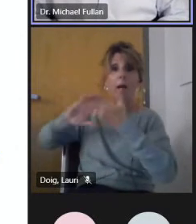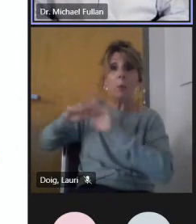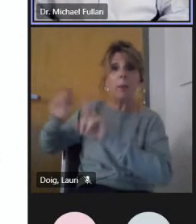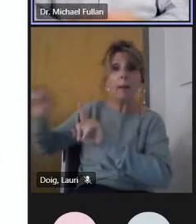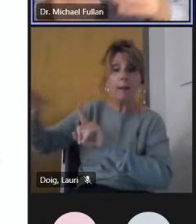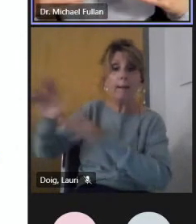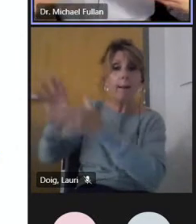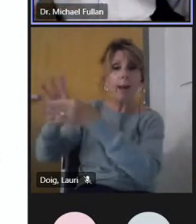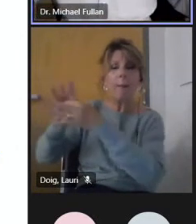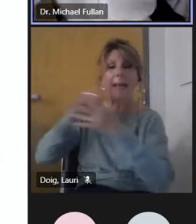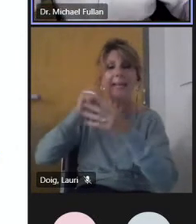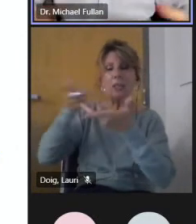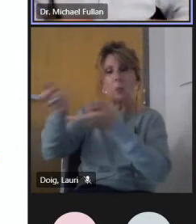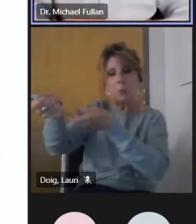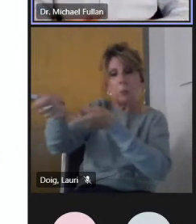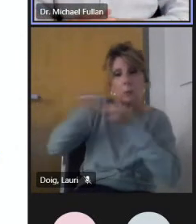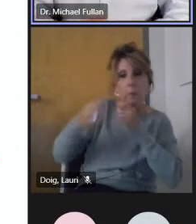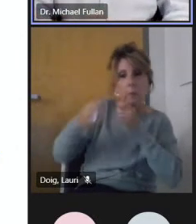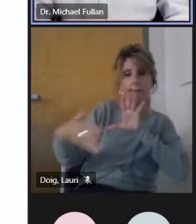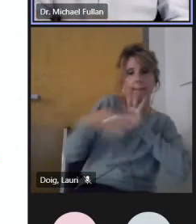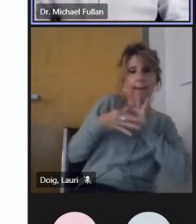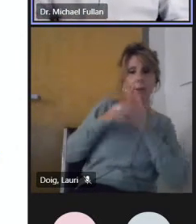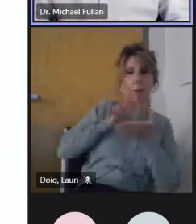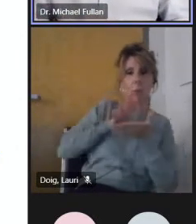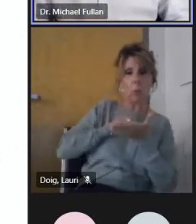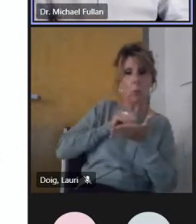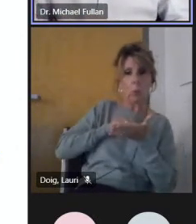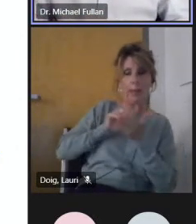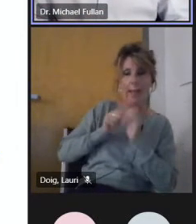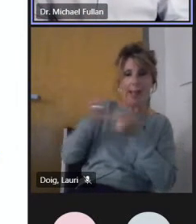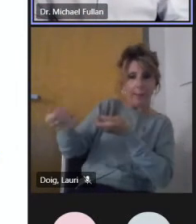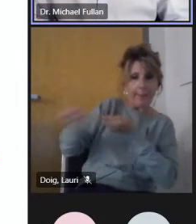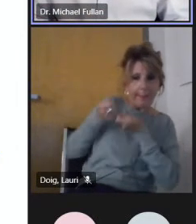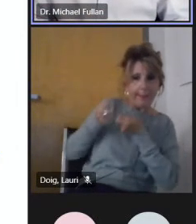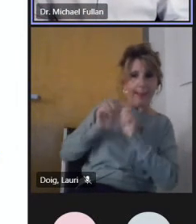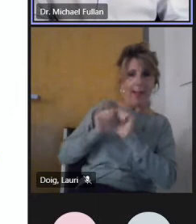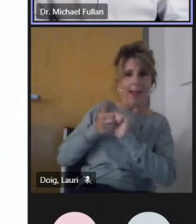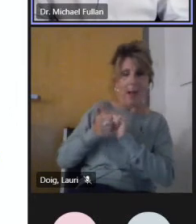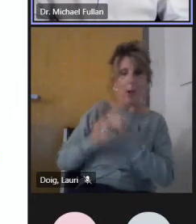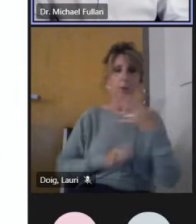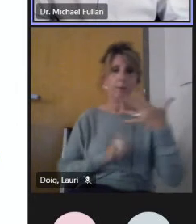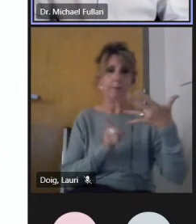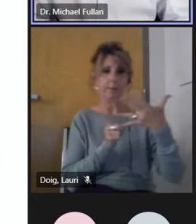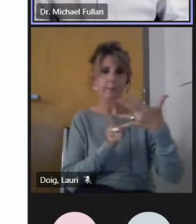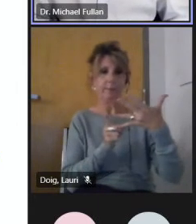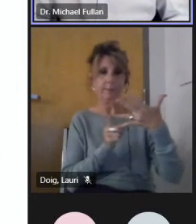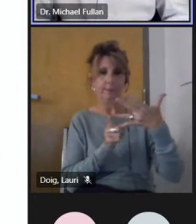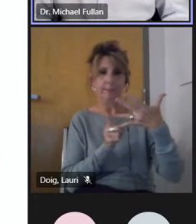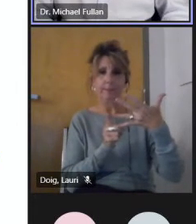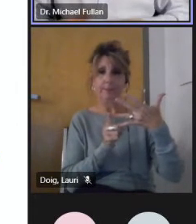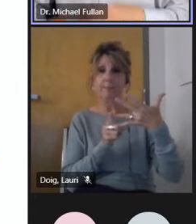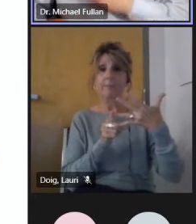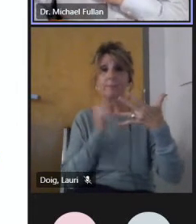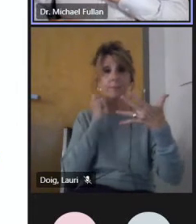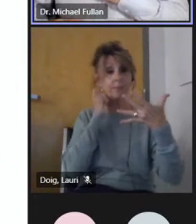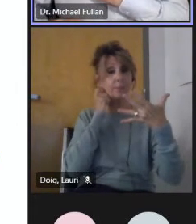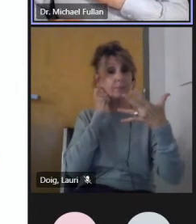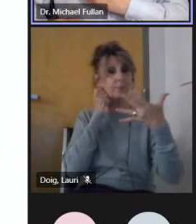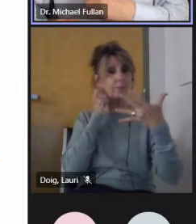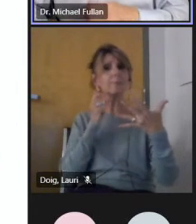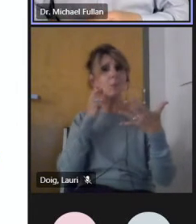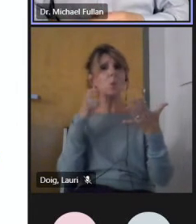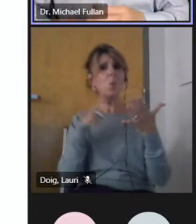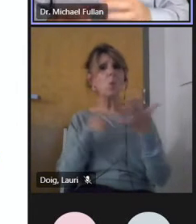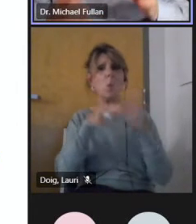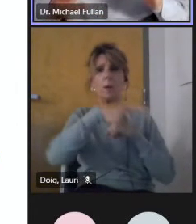them to learning that's organized in the in the learning system. And then we're finding many students more and more. And this is the this is